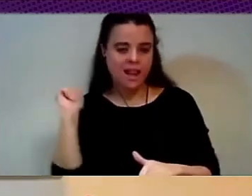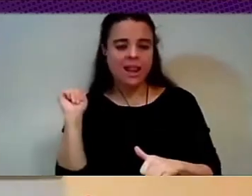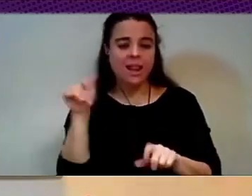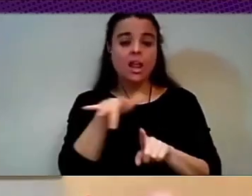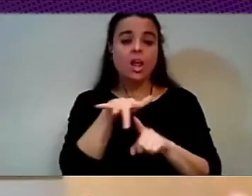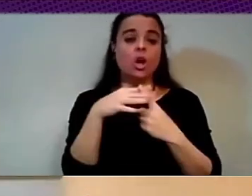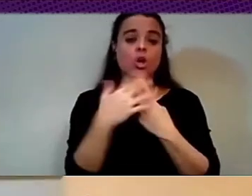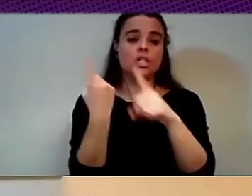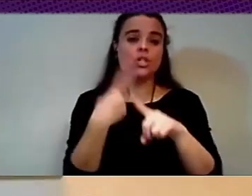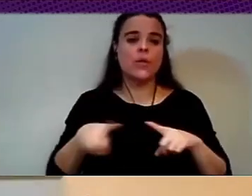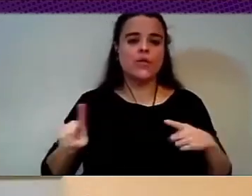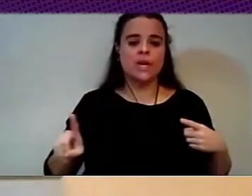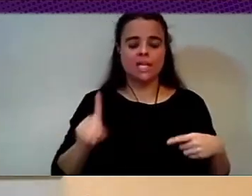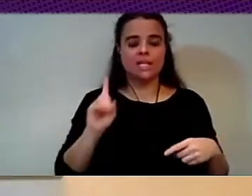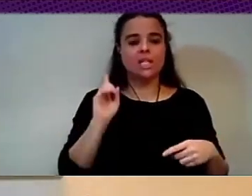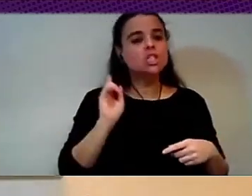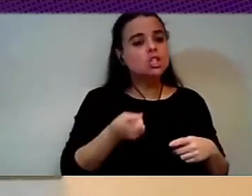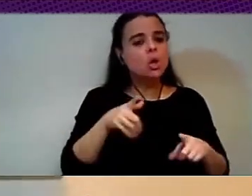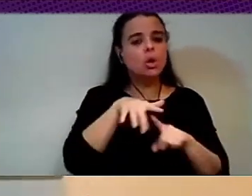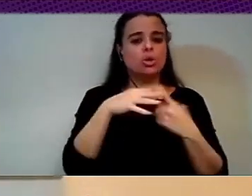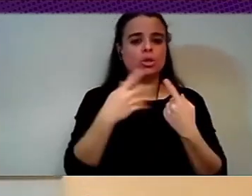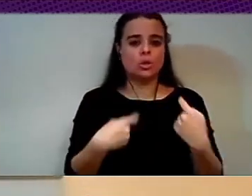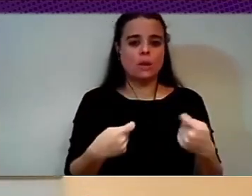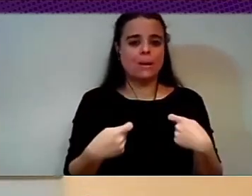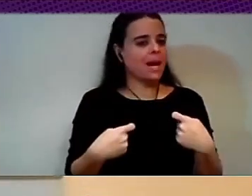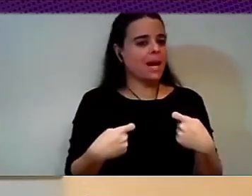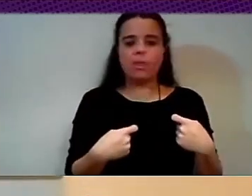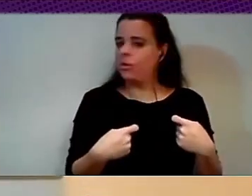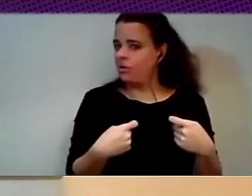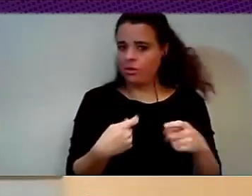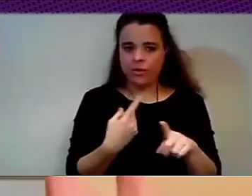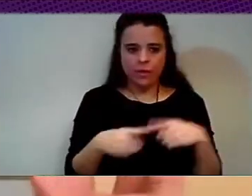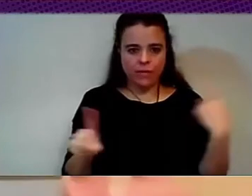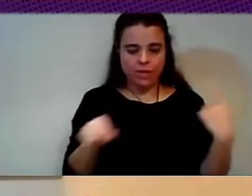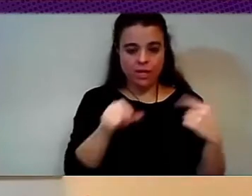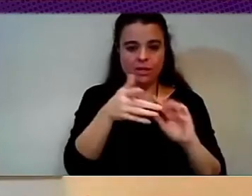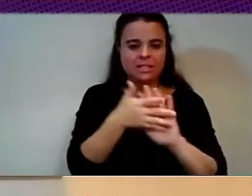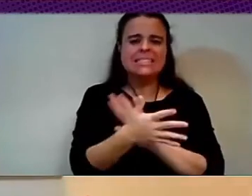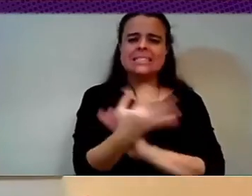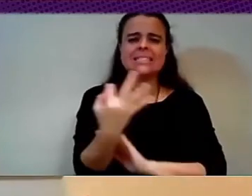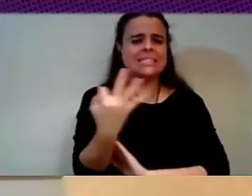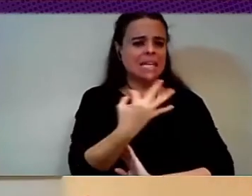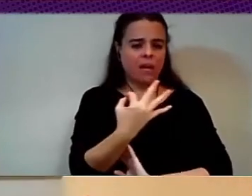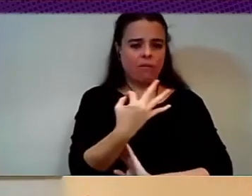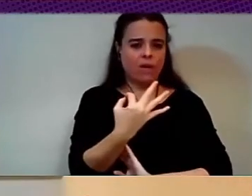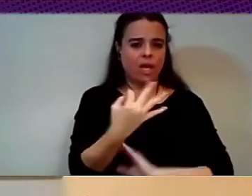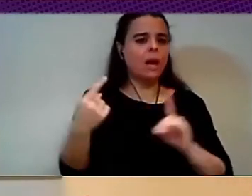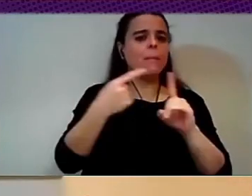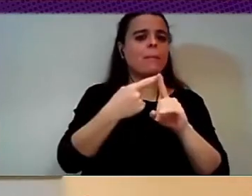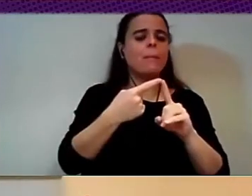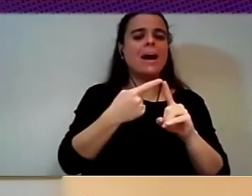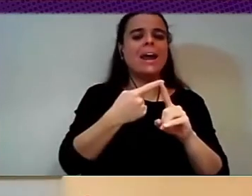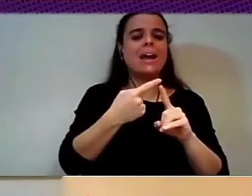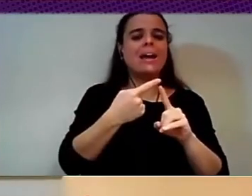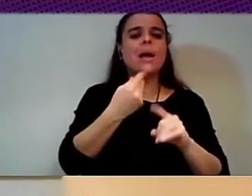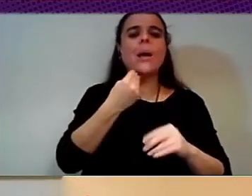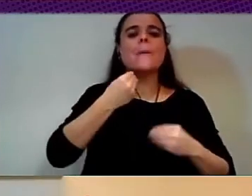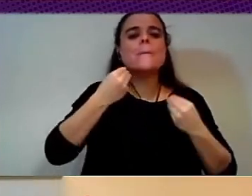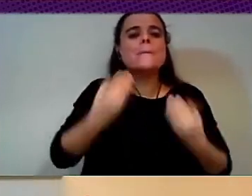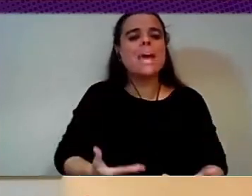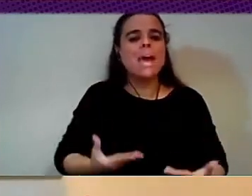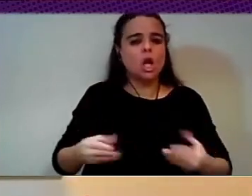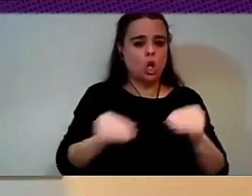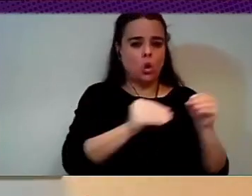what about for the public good? So there is regulating the market in kind of competition terms, but there is also